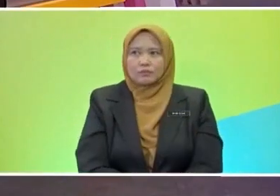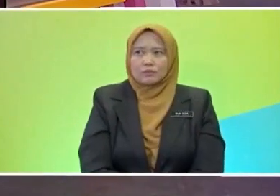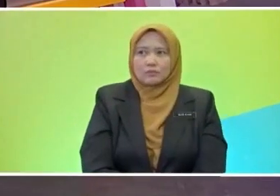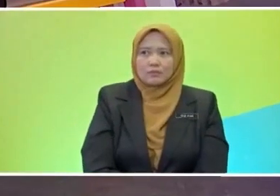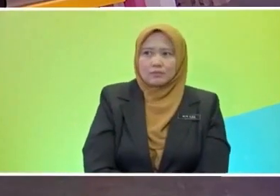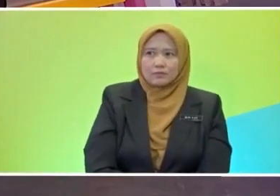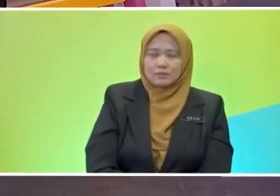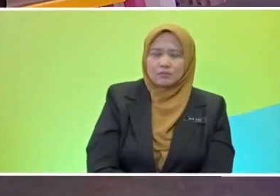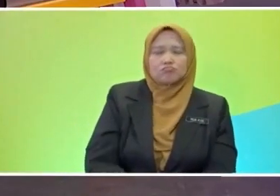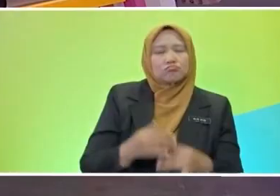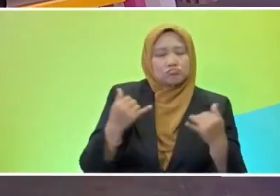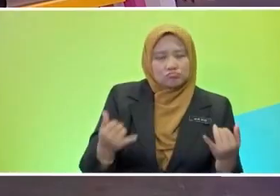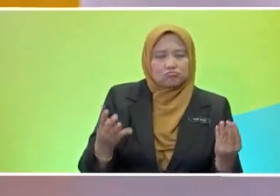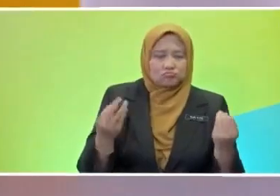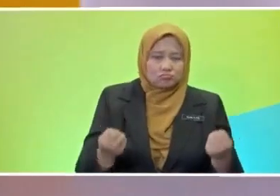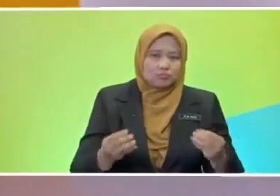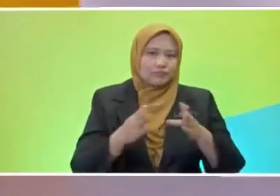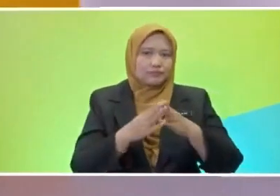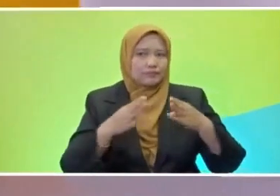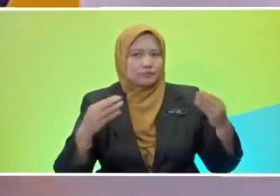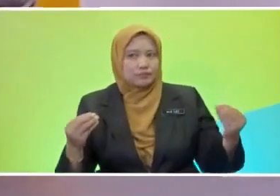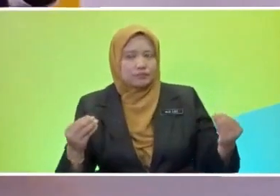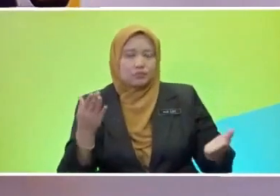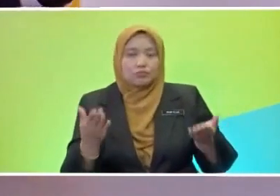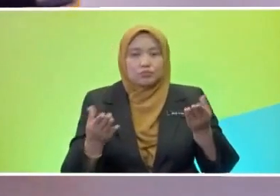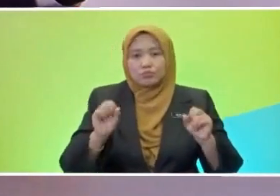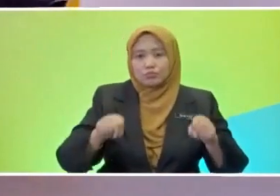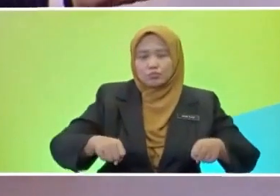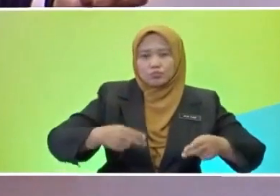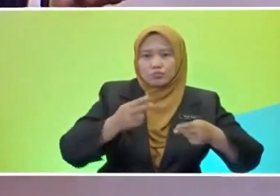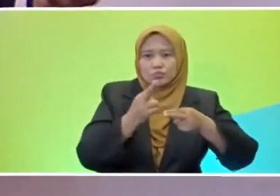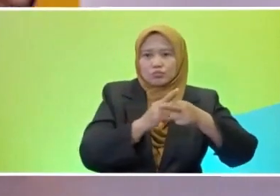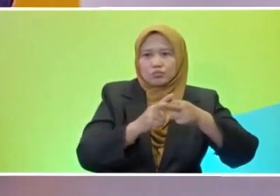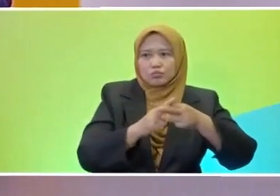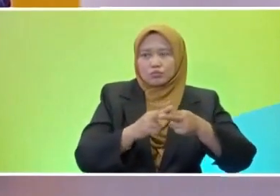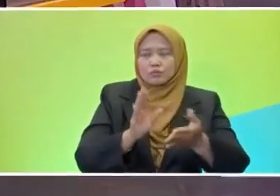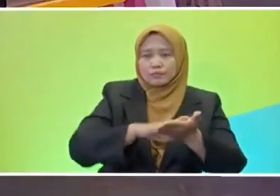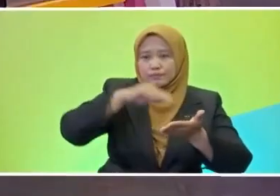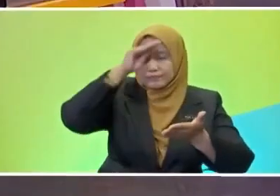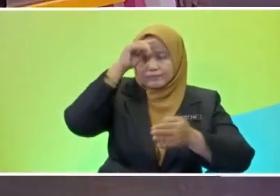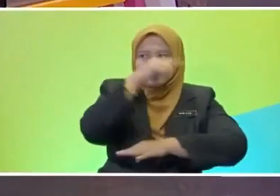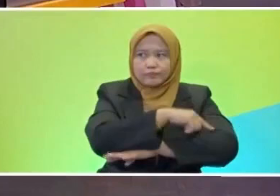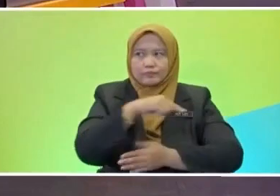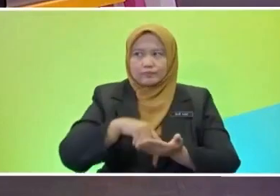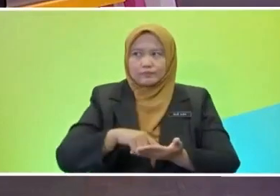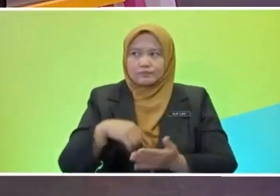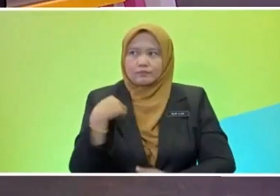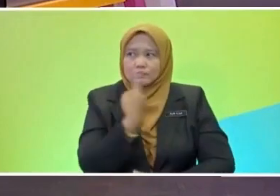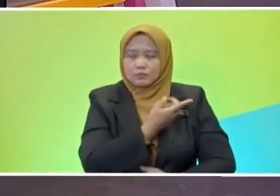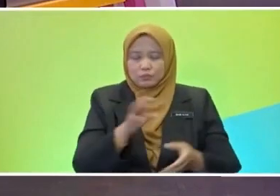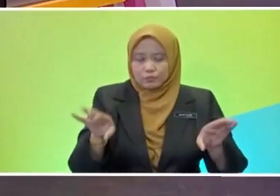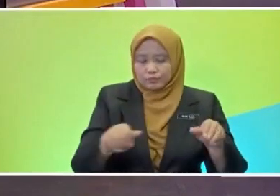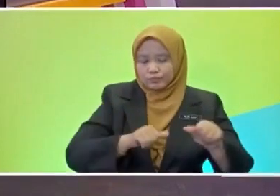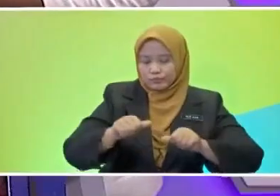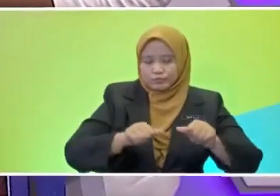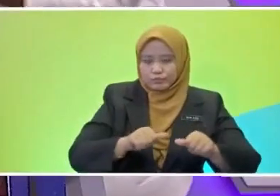we have come to the end of today's episode. Maybe you'd like to share with us a summary on what we have learned today. Okay, we did a few things today.